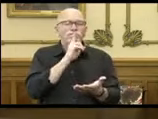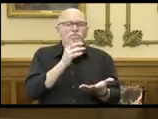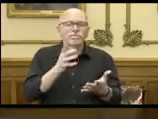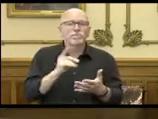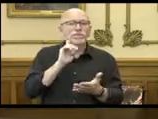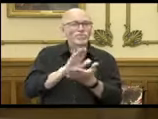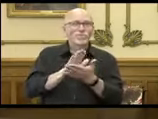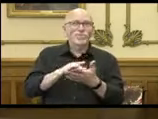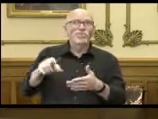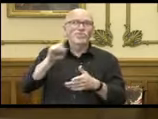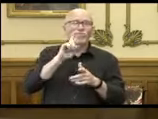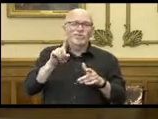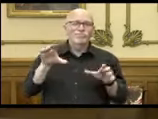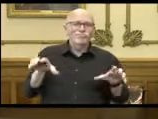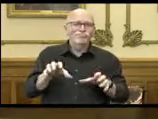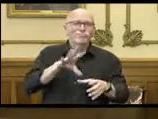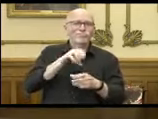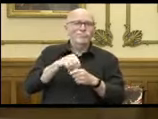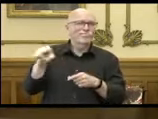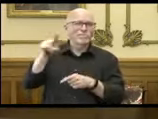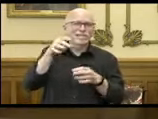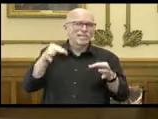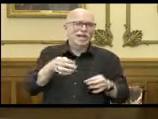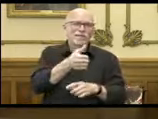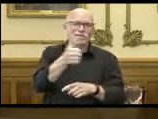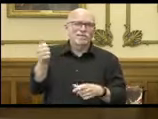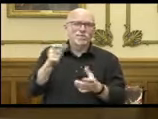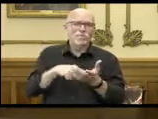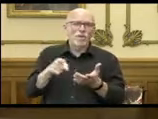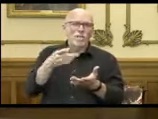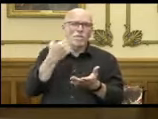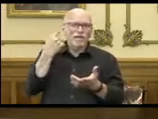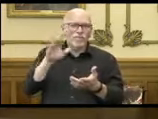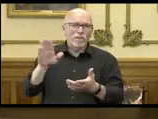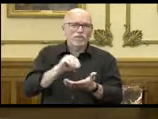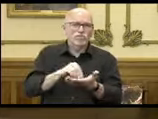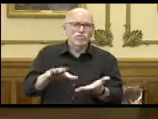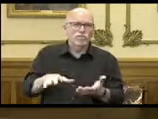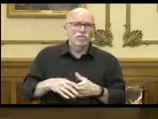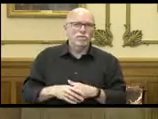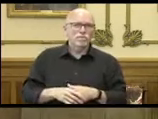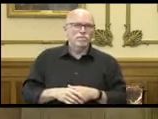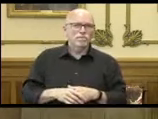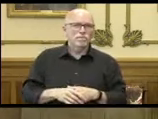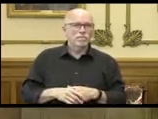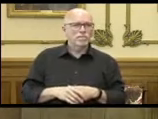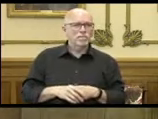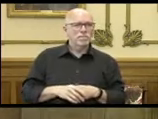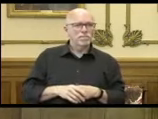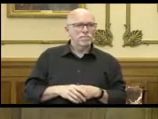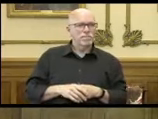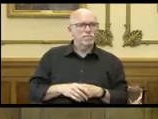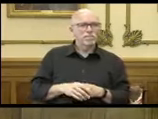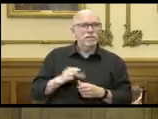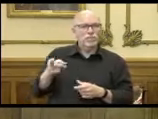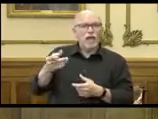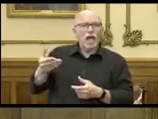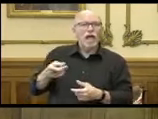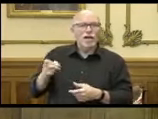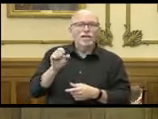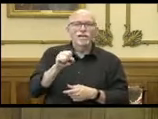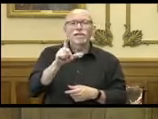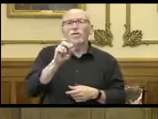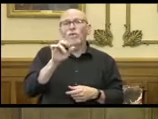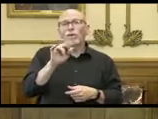really actively engaged in deciding what is safest and best for their students and when to open. And you've hired Lori. Lori